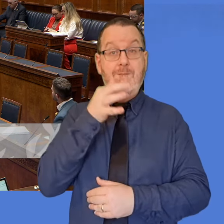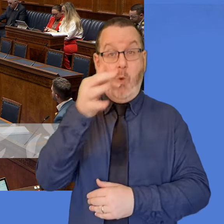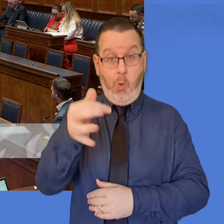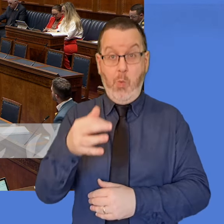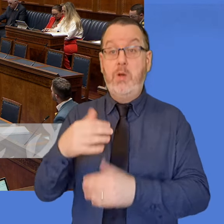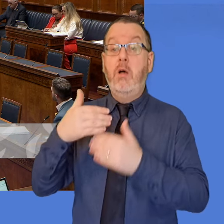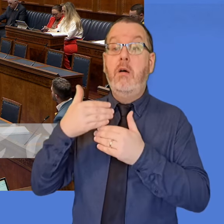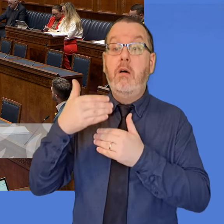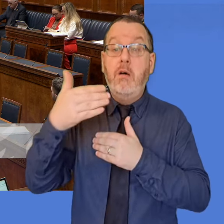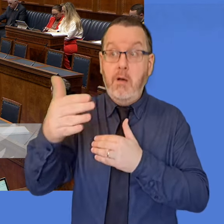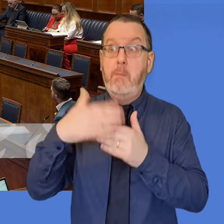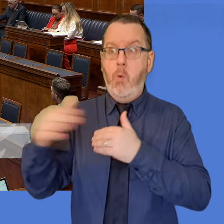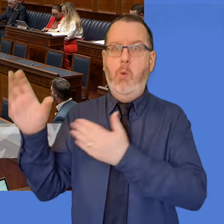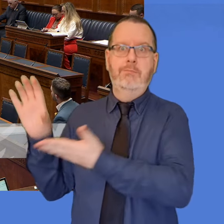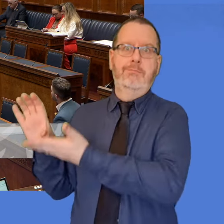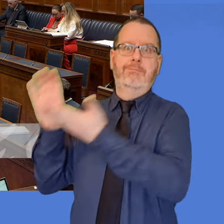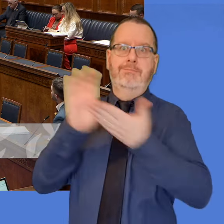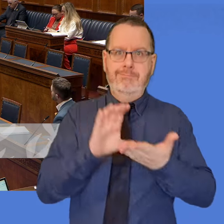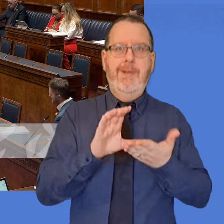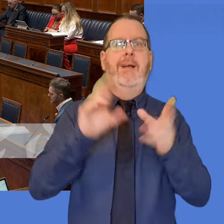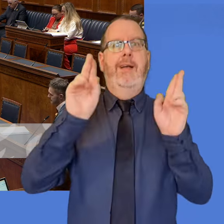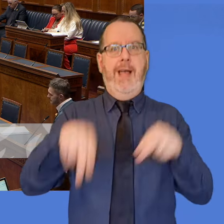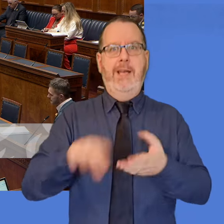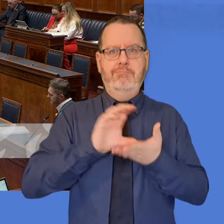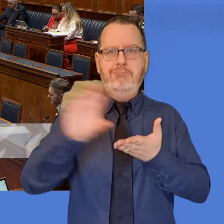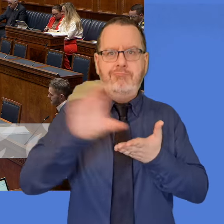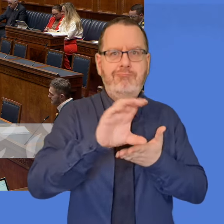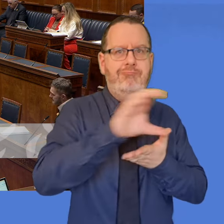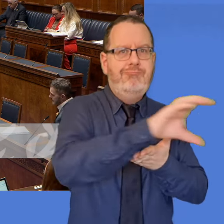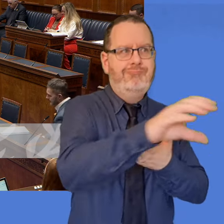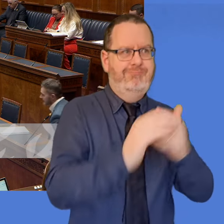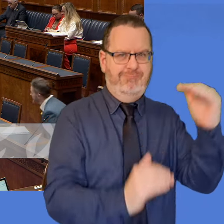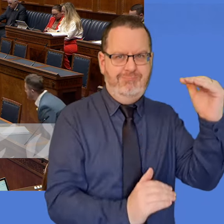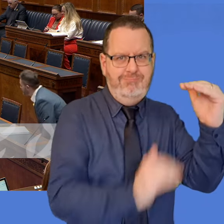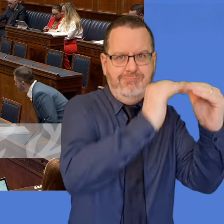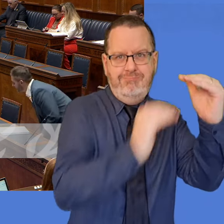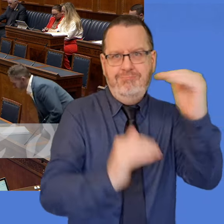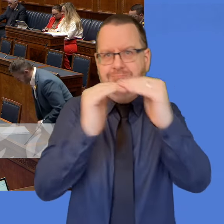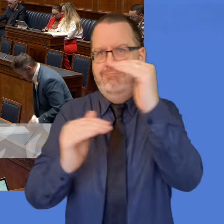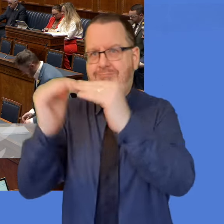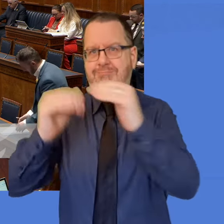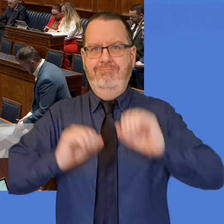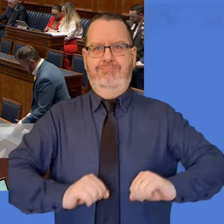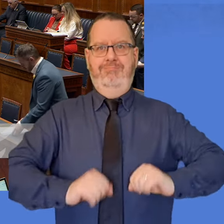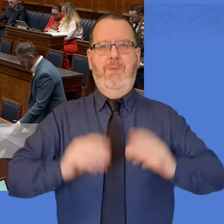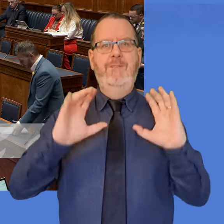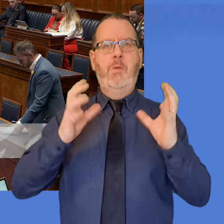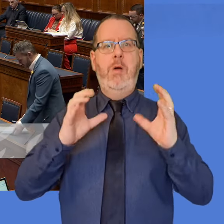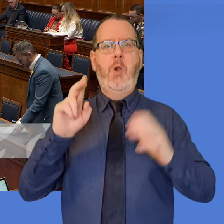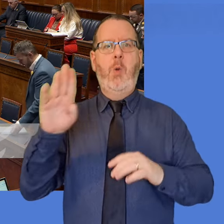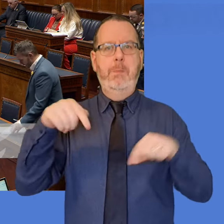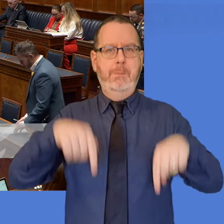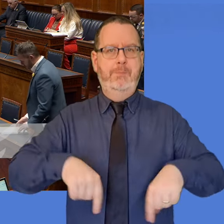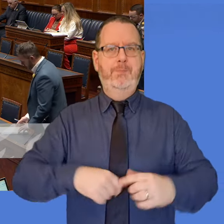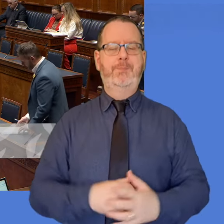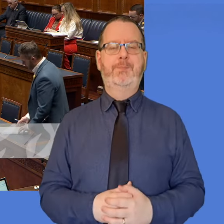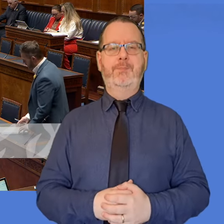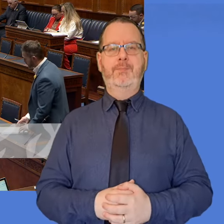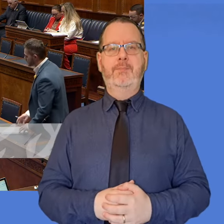investment to ensure that we can bring our clubs up to standard. Mr. Butler. I thank the Minister for his answer.